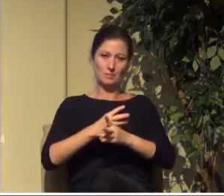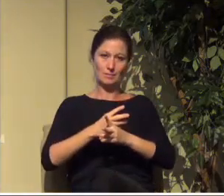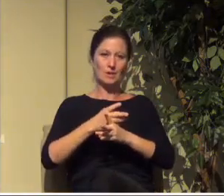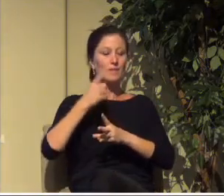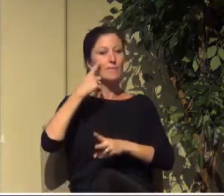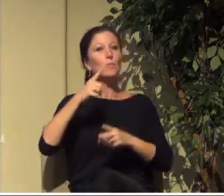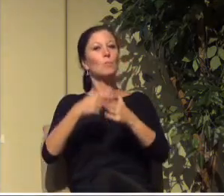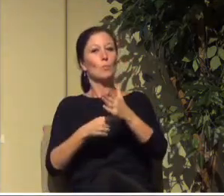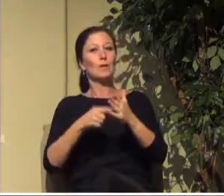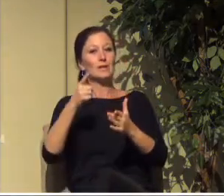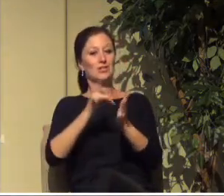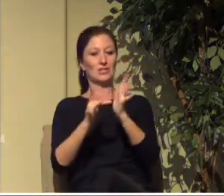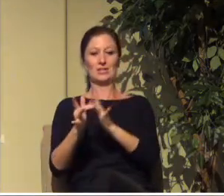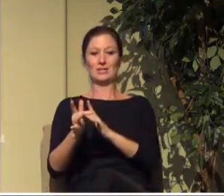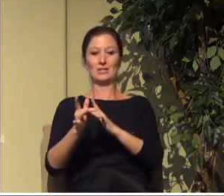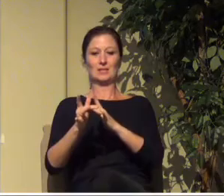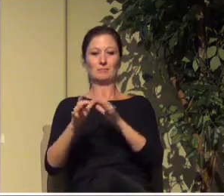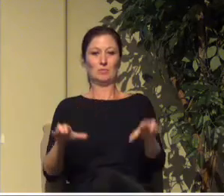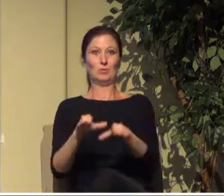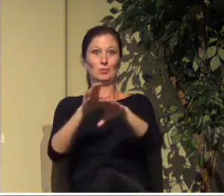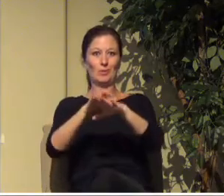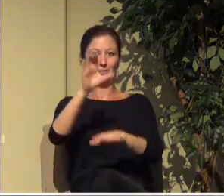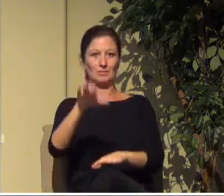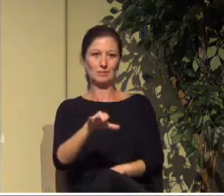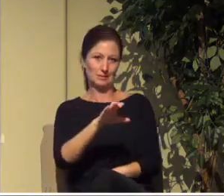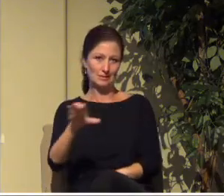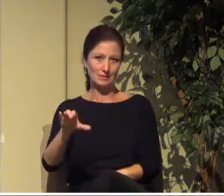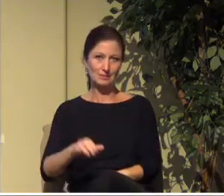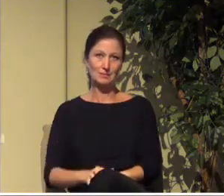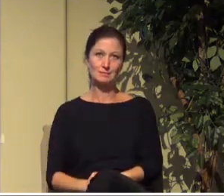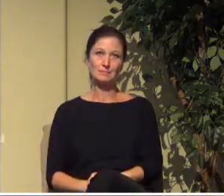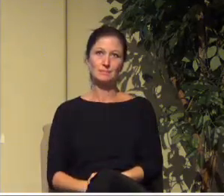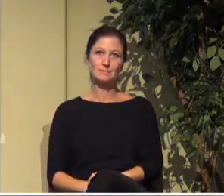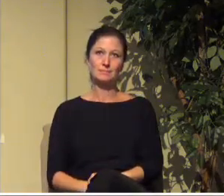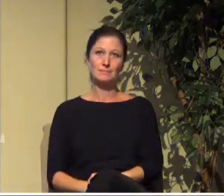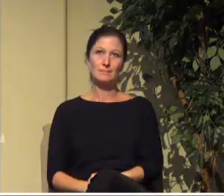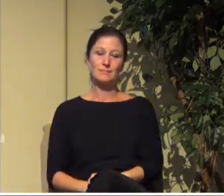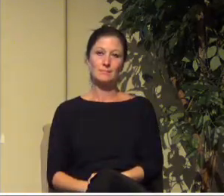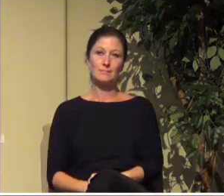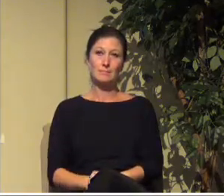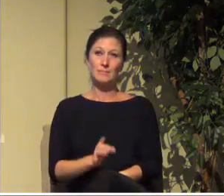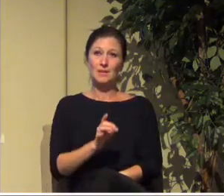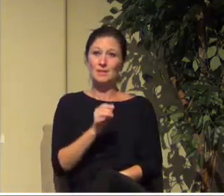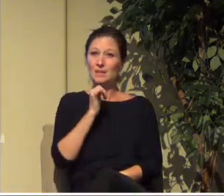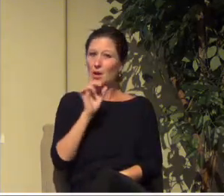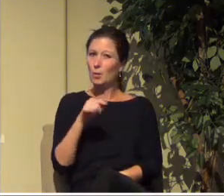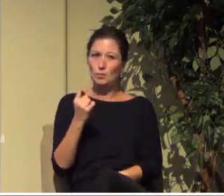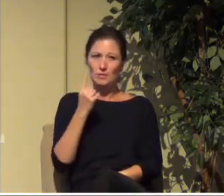The salvation of Jesus Christ has a global significance.